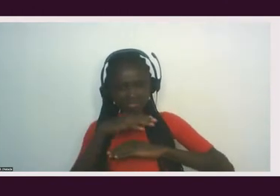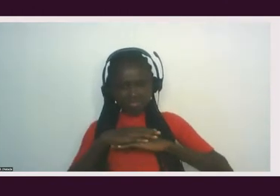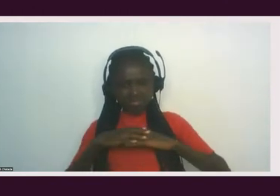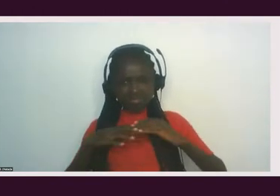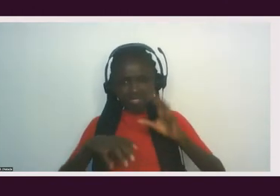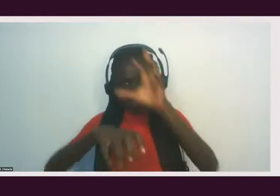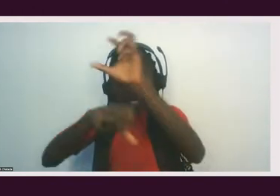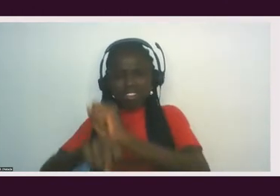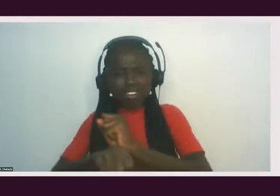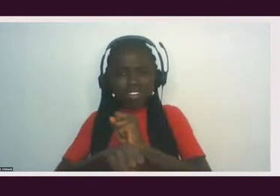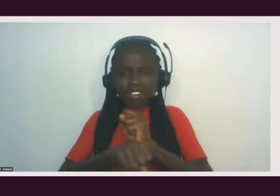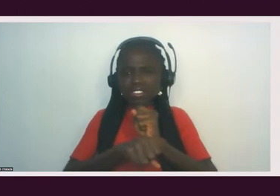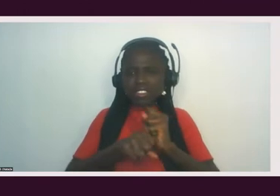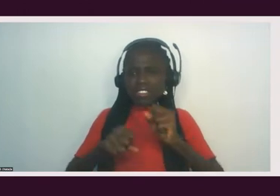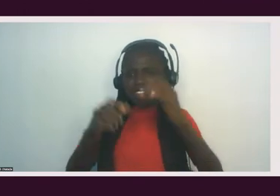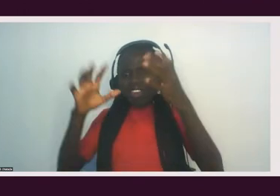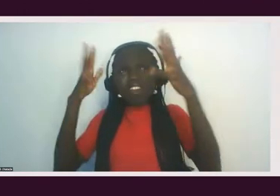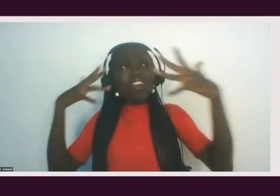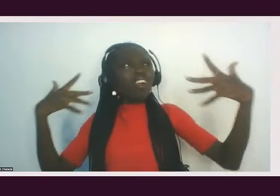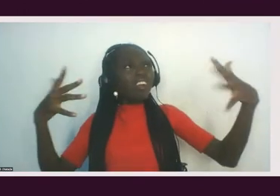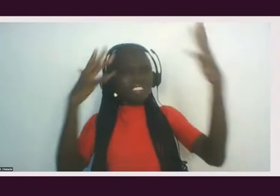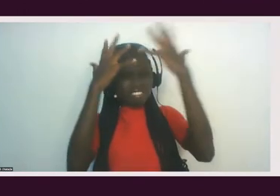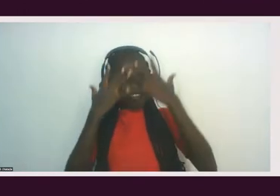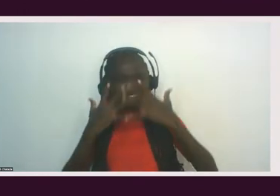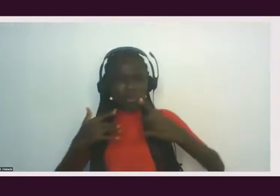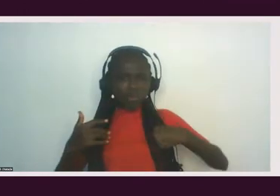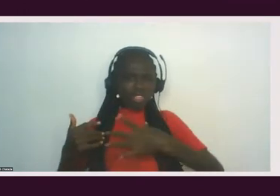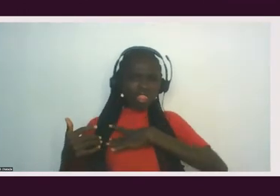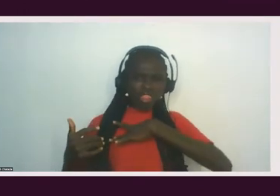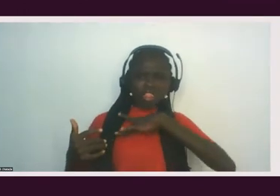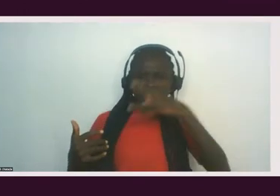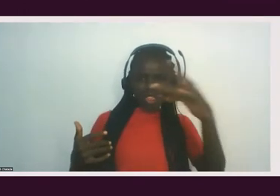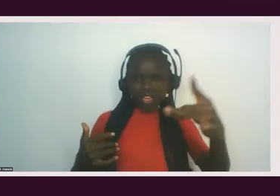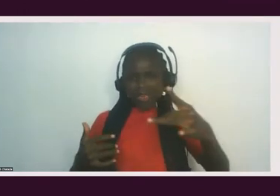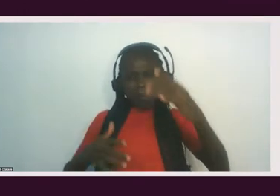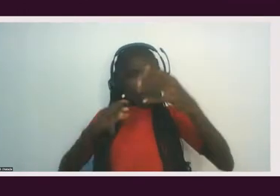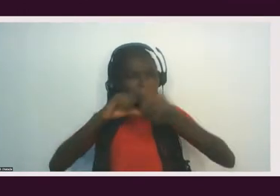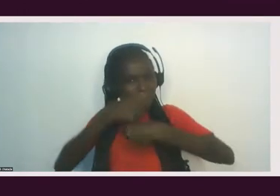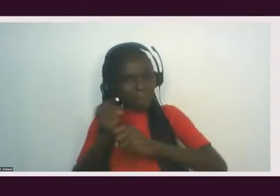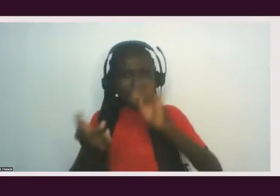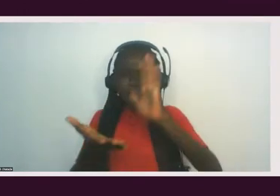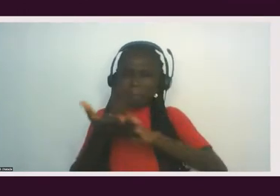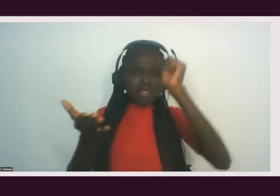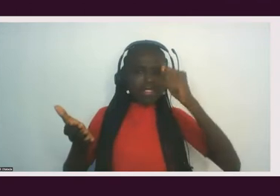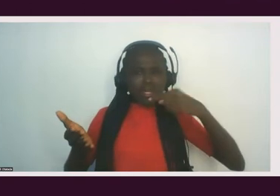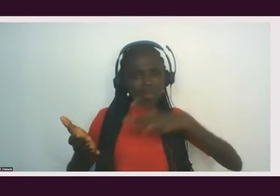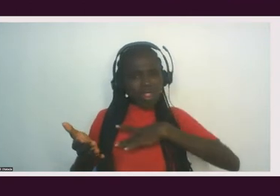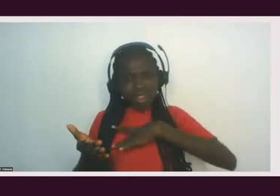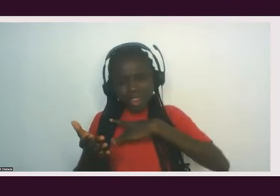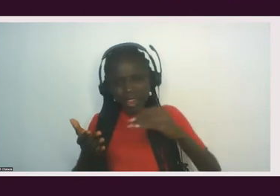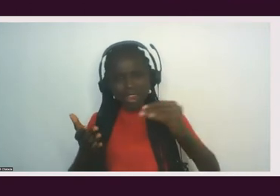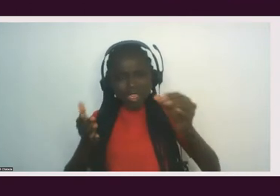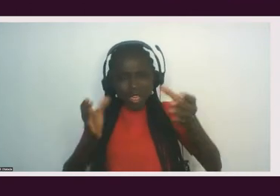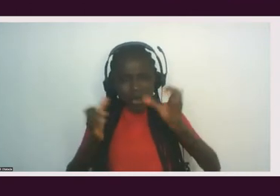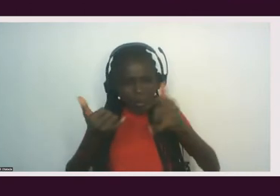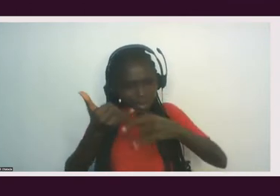stir the pot and don't make the air dense with grief. We like the make be live. We like to measure our lives by the